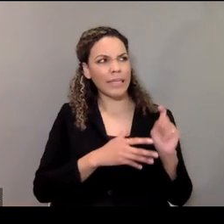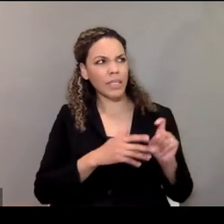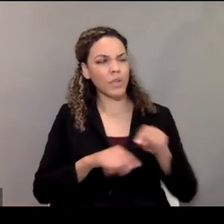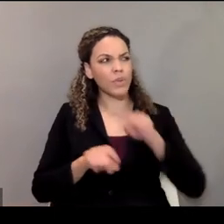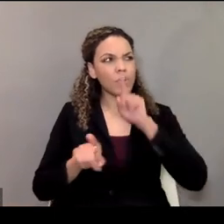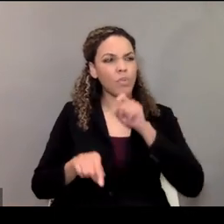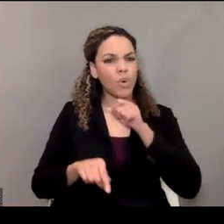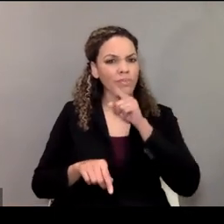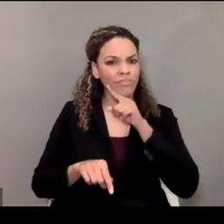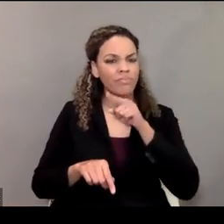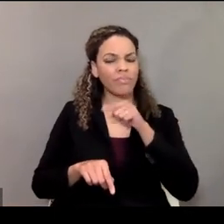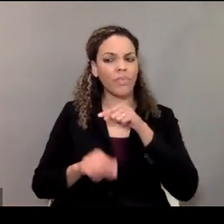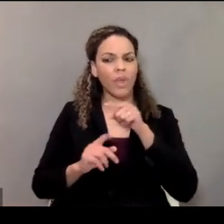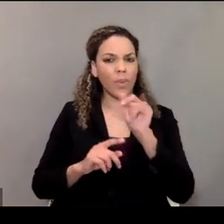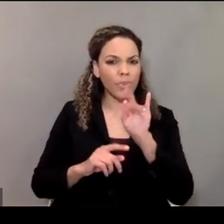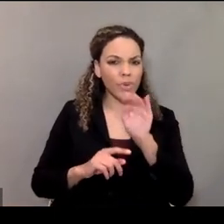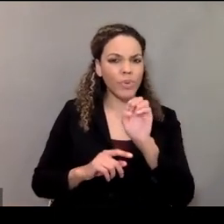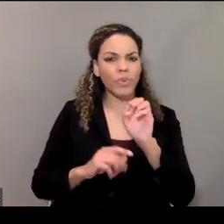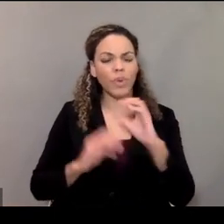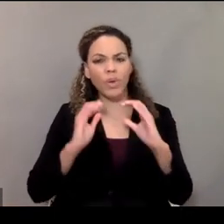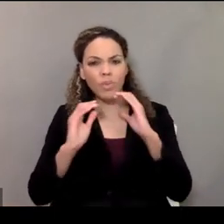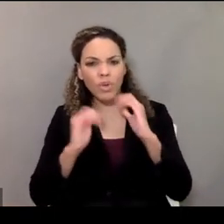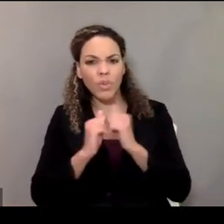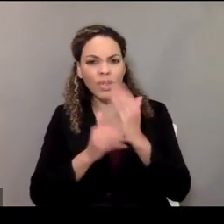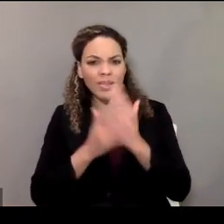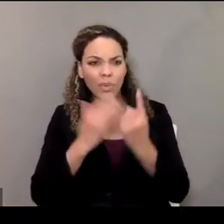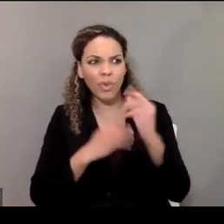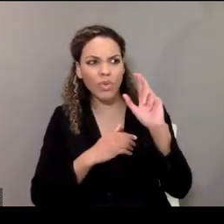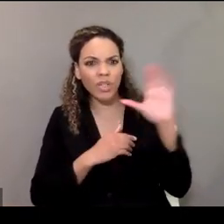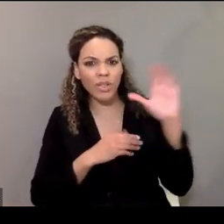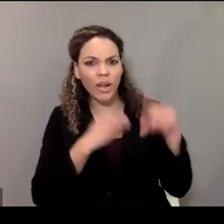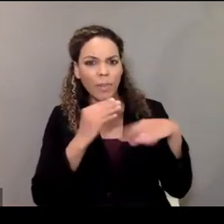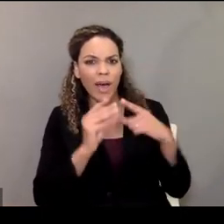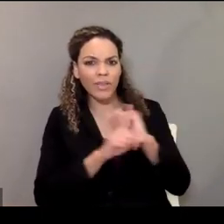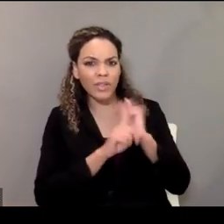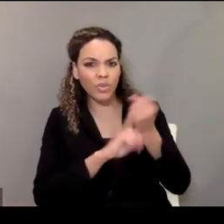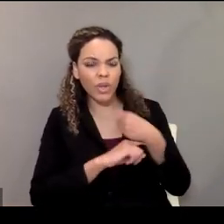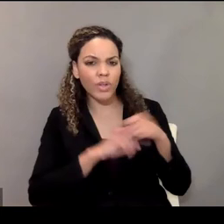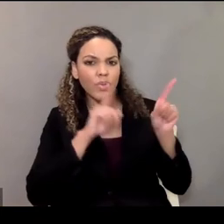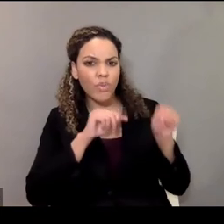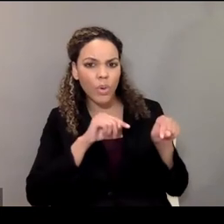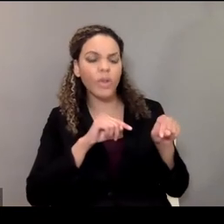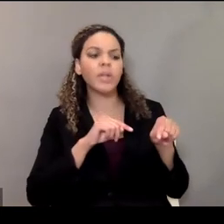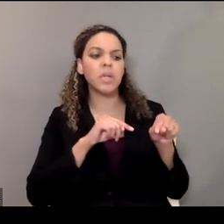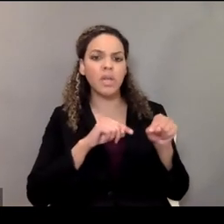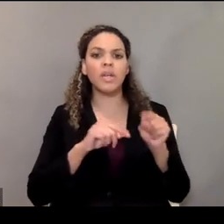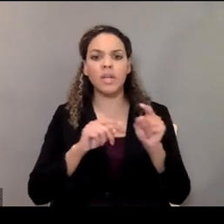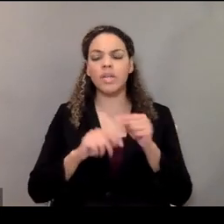you to report it or communicate with someone at the regional center to report it.